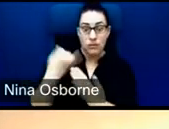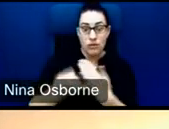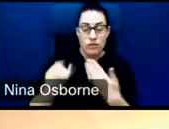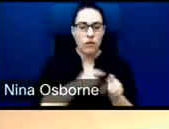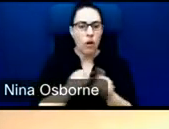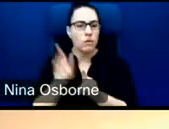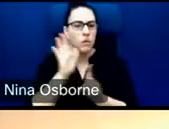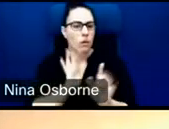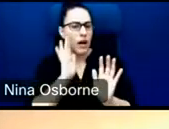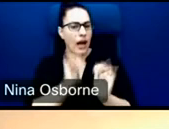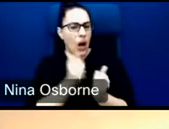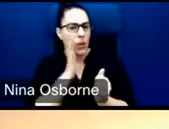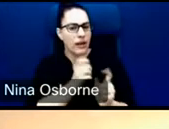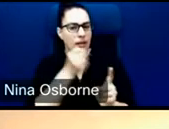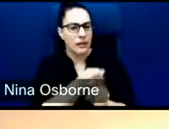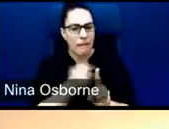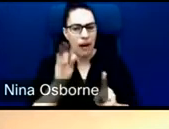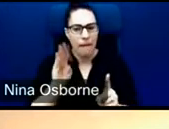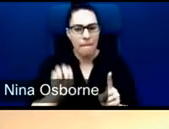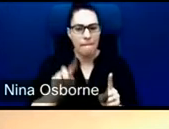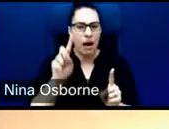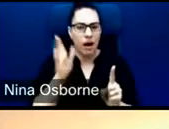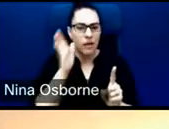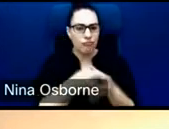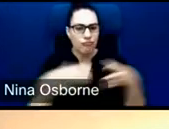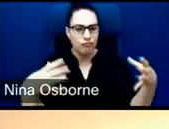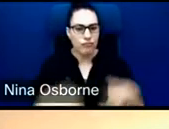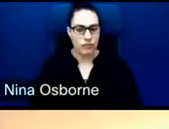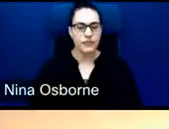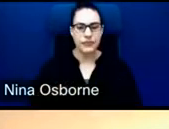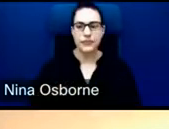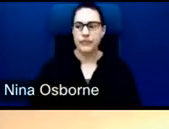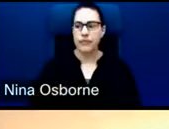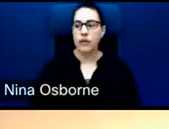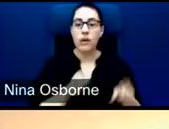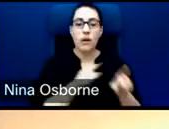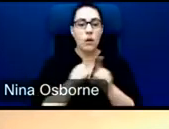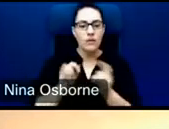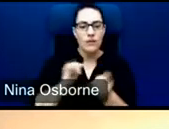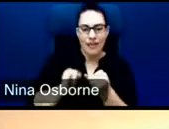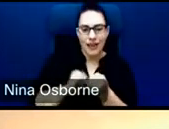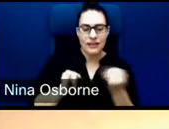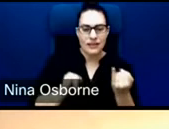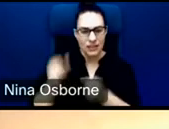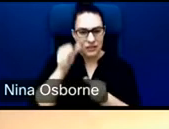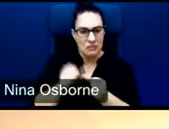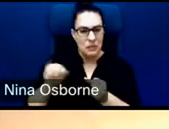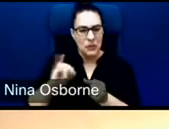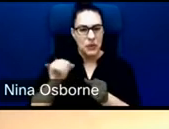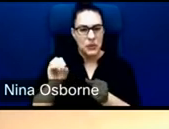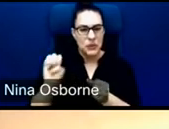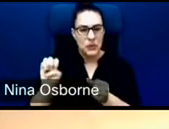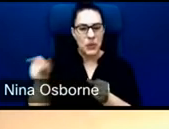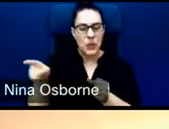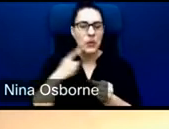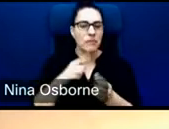we work on. And then the final point that I would touch on that Joe mentioned is scalability. So it's very important that we look